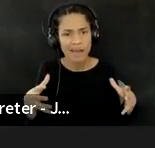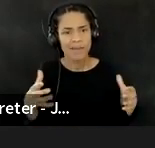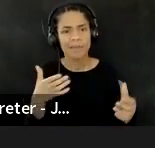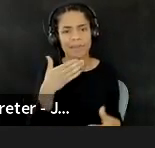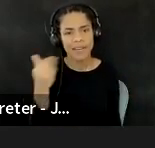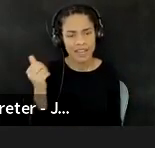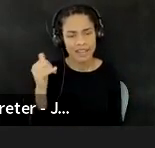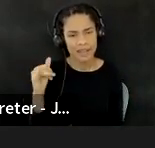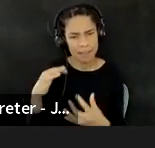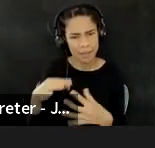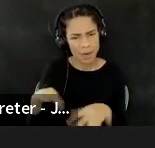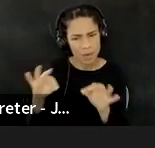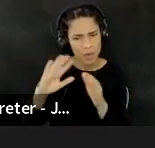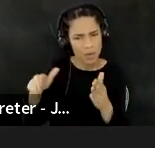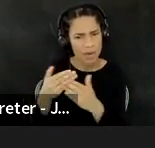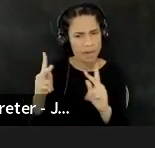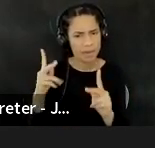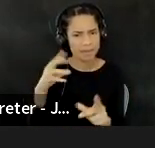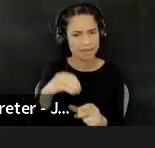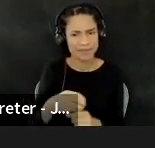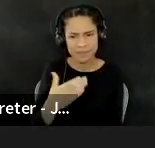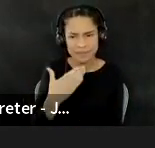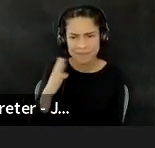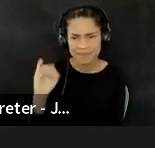But thanks, Bill. And thanks for the vote of confidence.